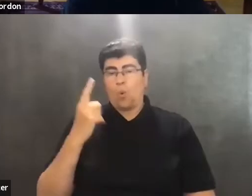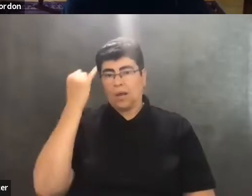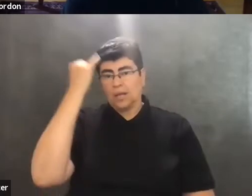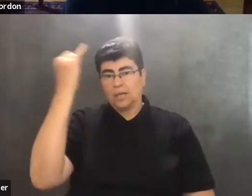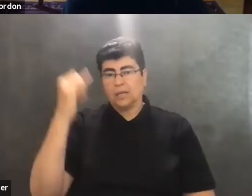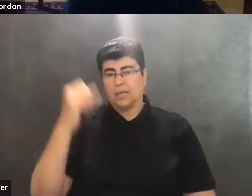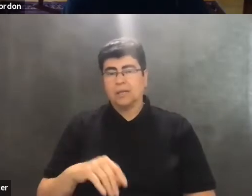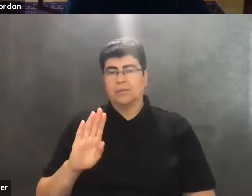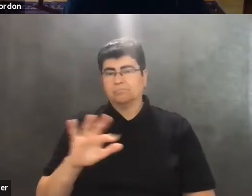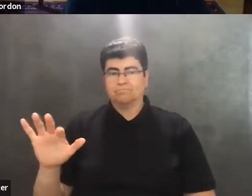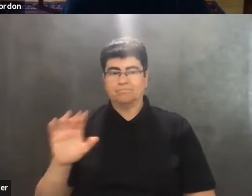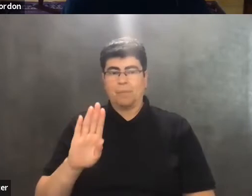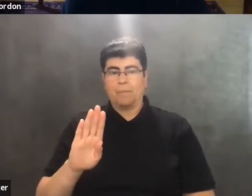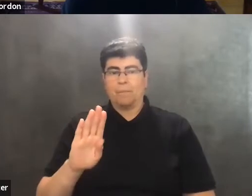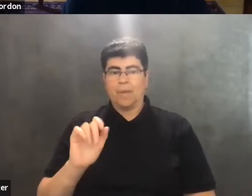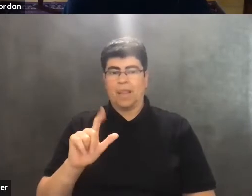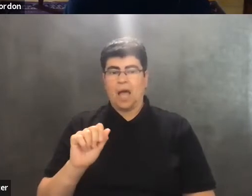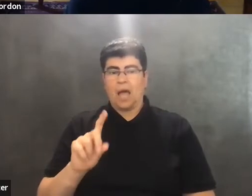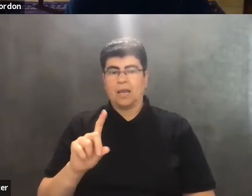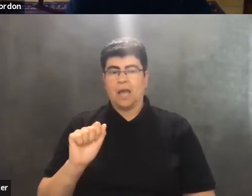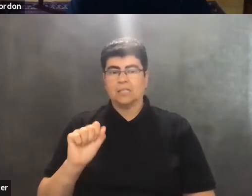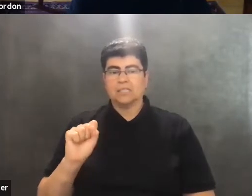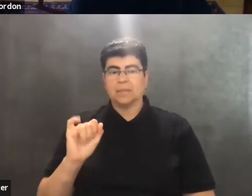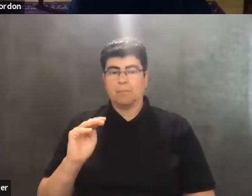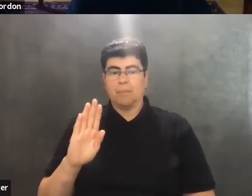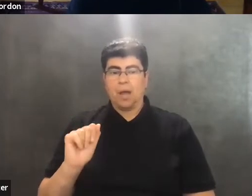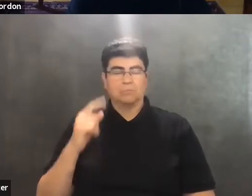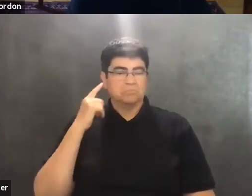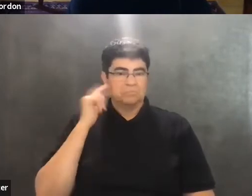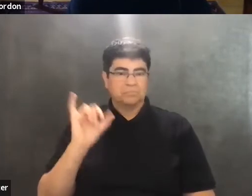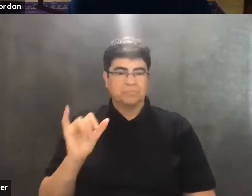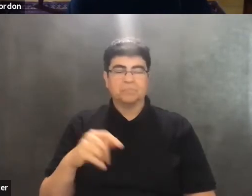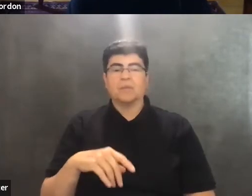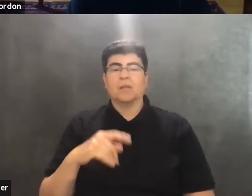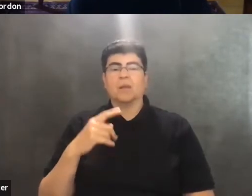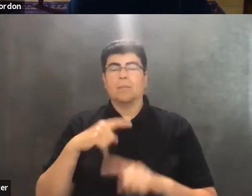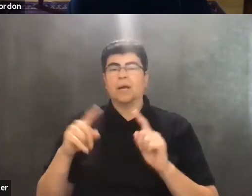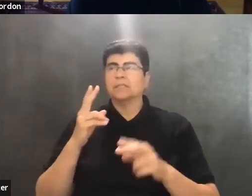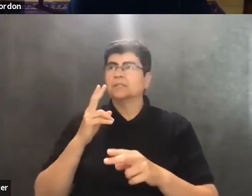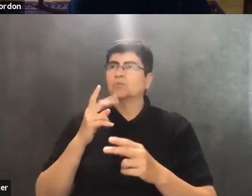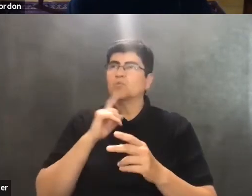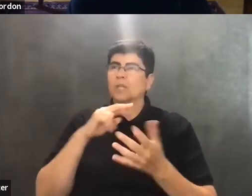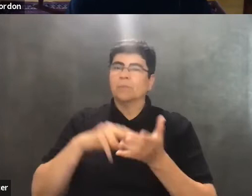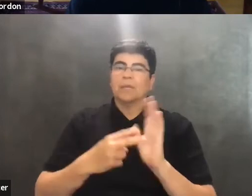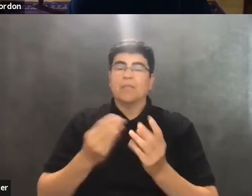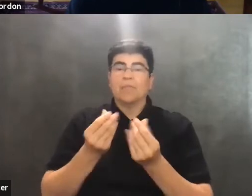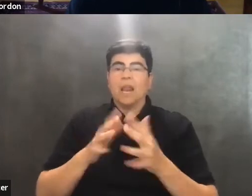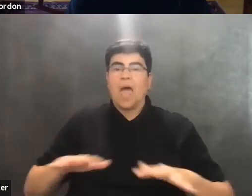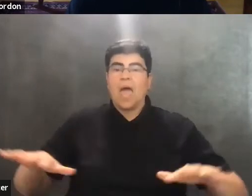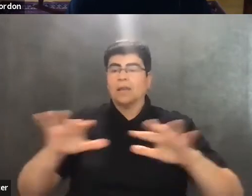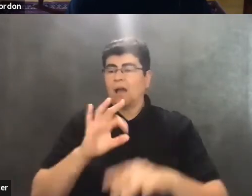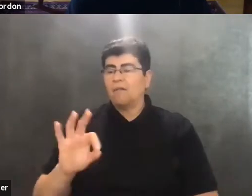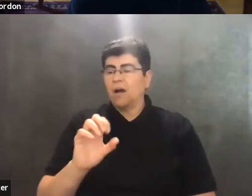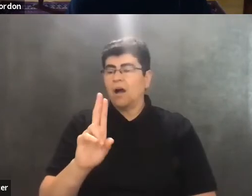al-Sibbah, which basically refers to the land of the unsettled, the